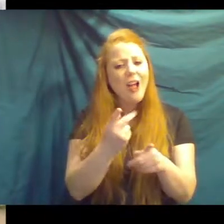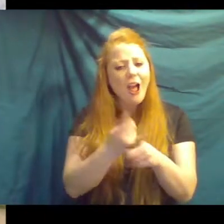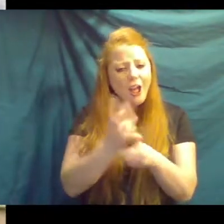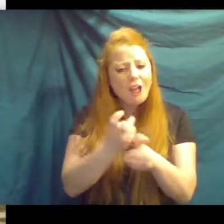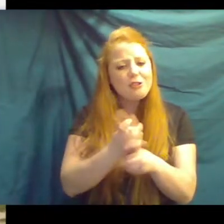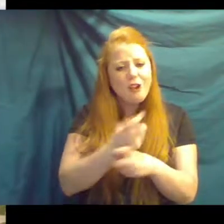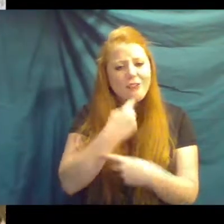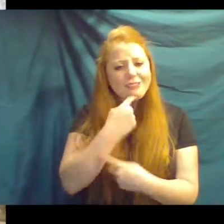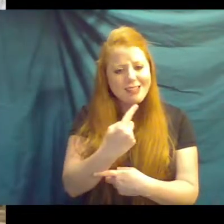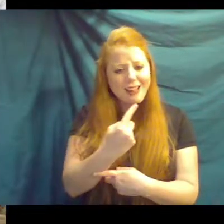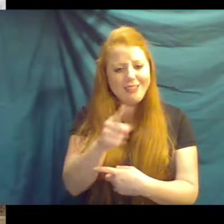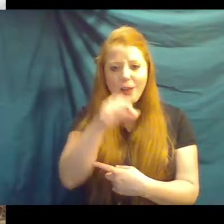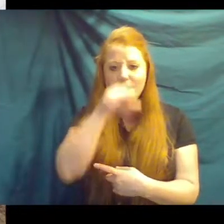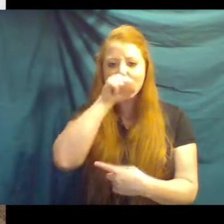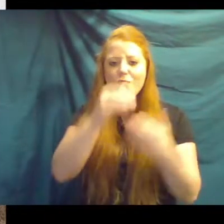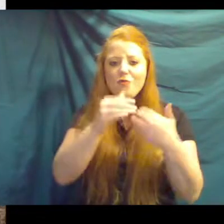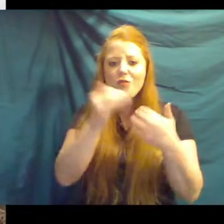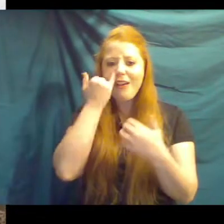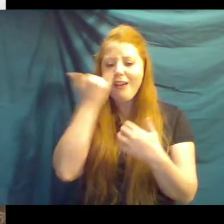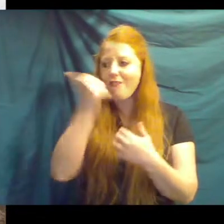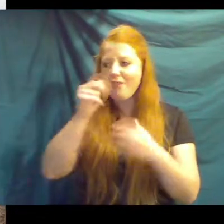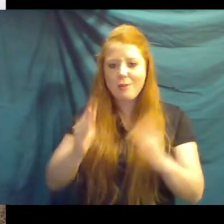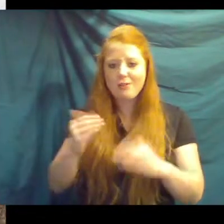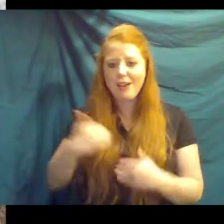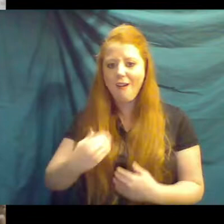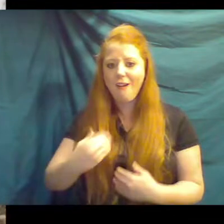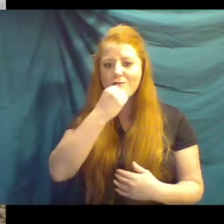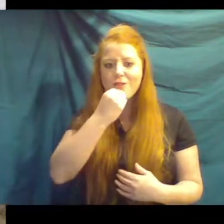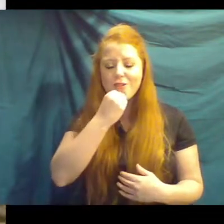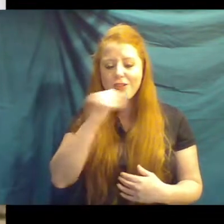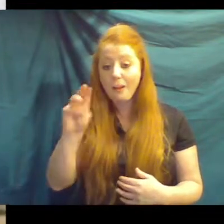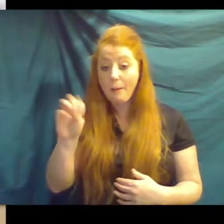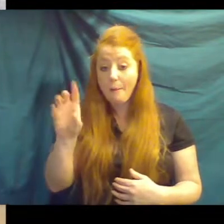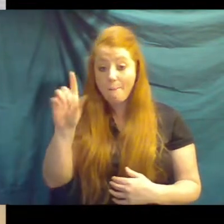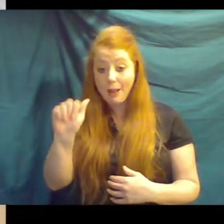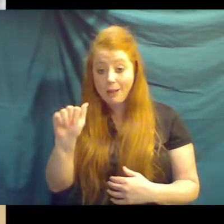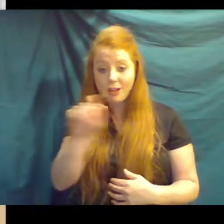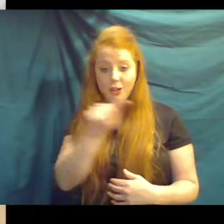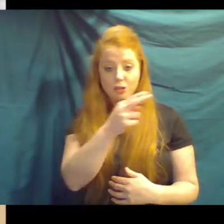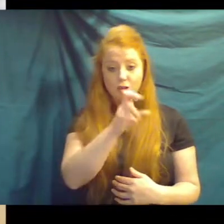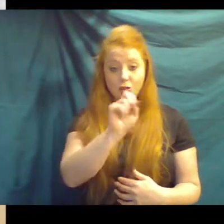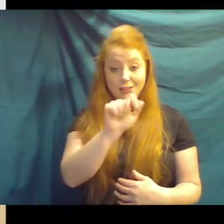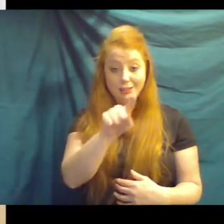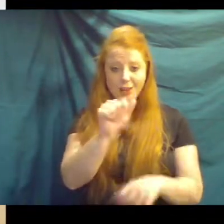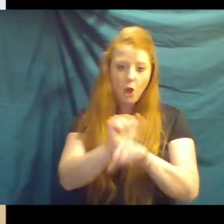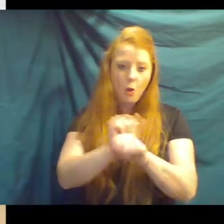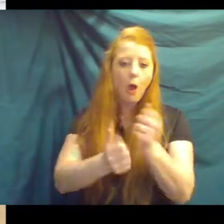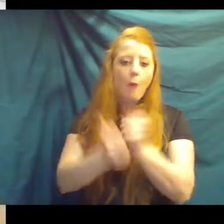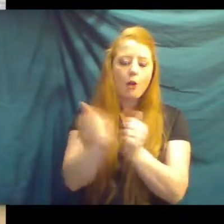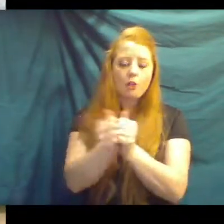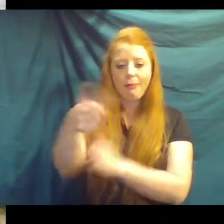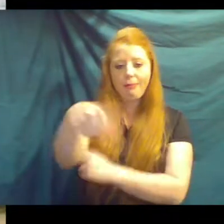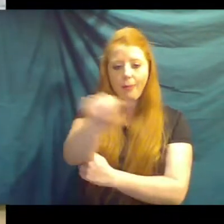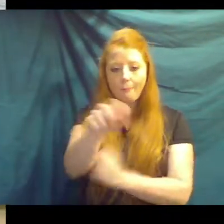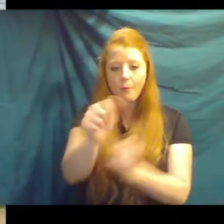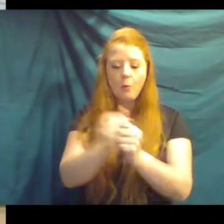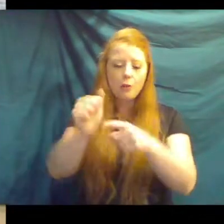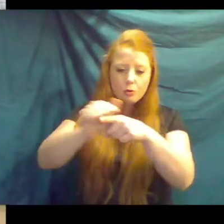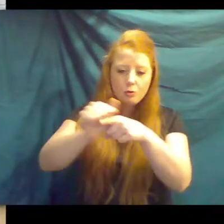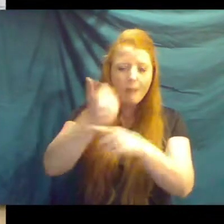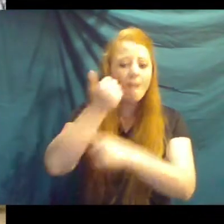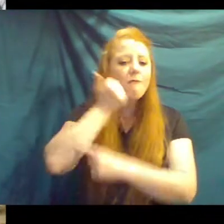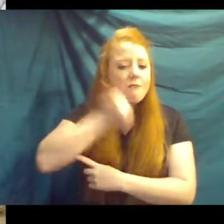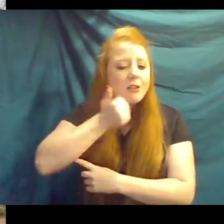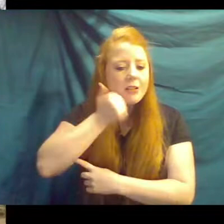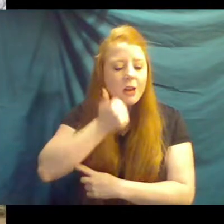the food typically. Amanda and Teresa definitely work the most with them doing all of their training and on a day to day basis. We